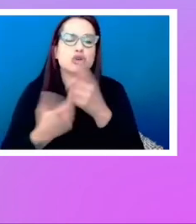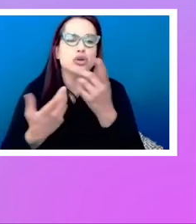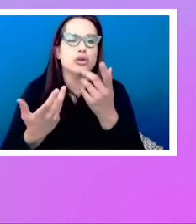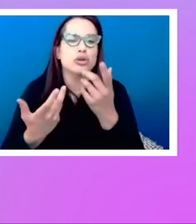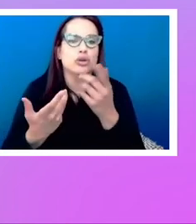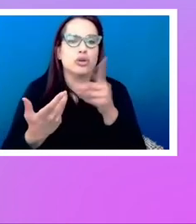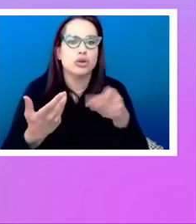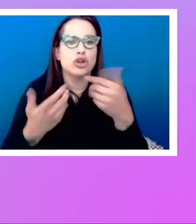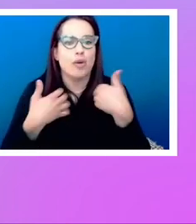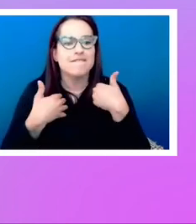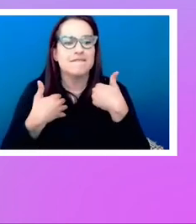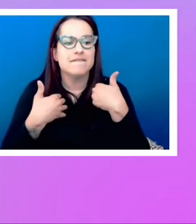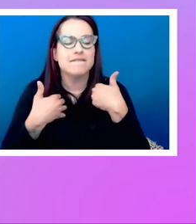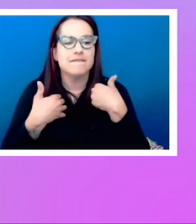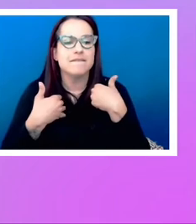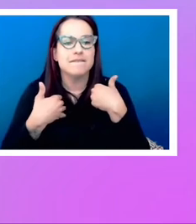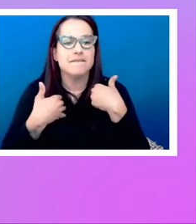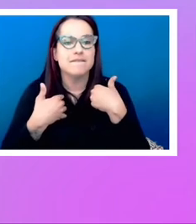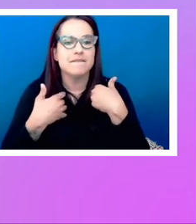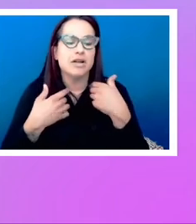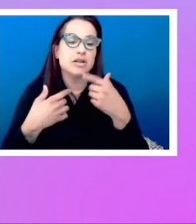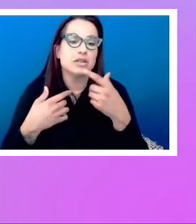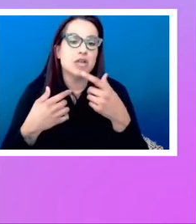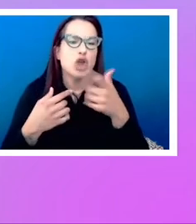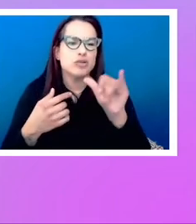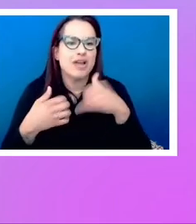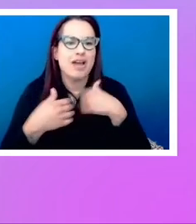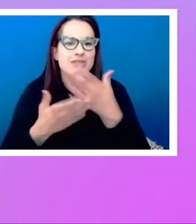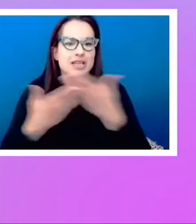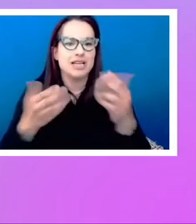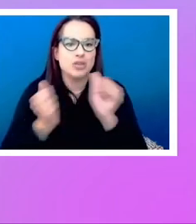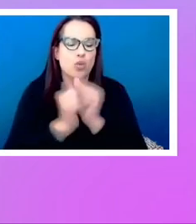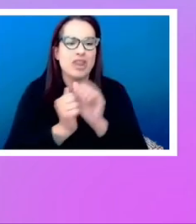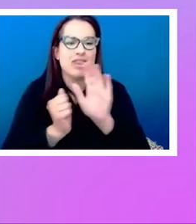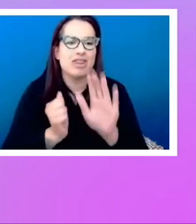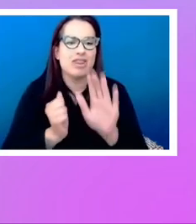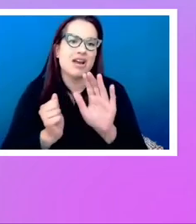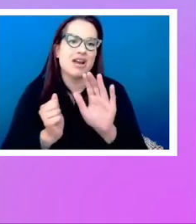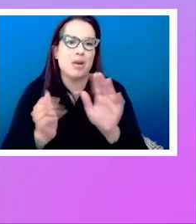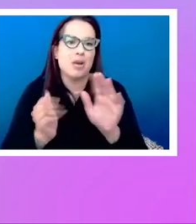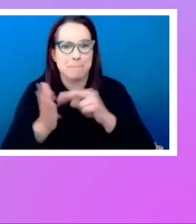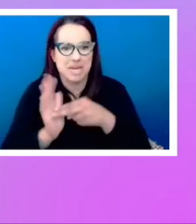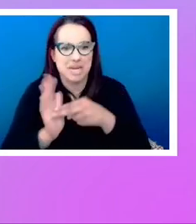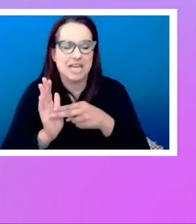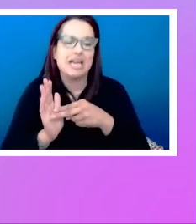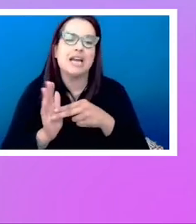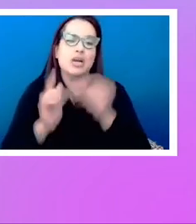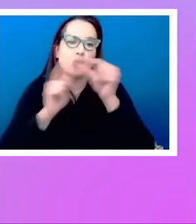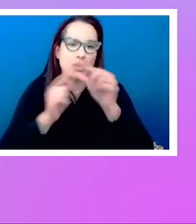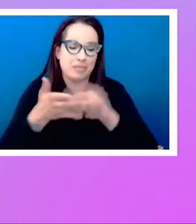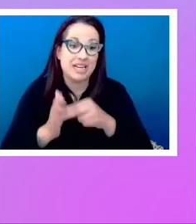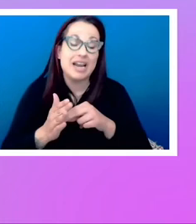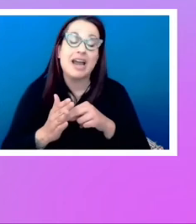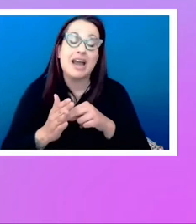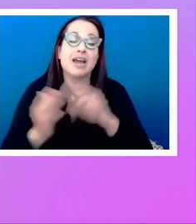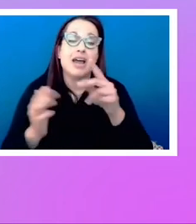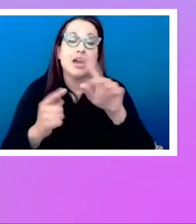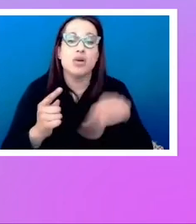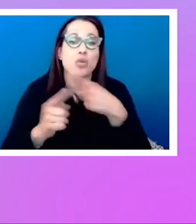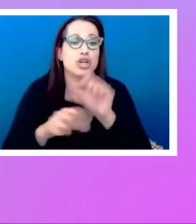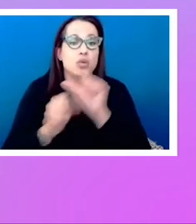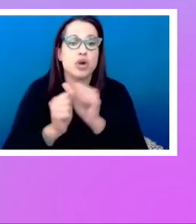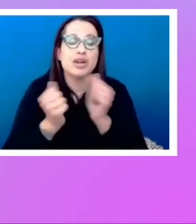you have got, you have still got things with their semantic meaning. You know, and generally, as you're working with any of this new